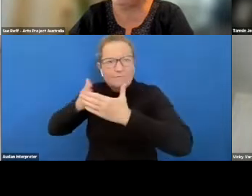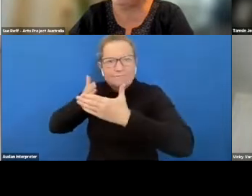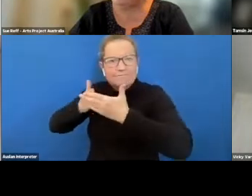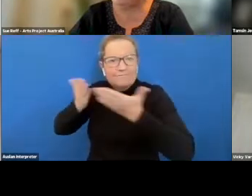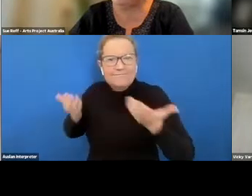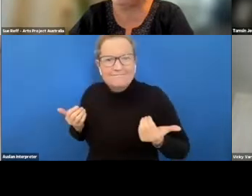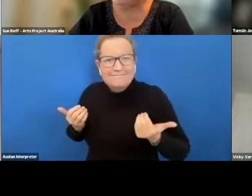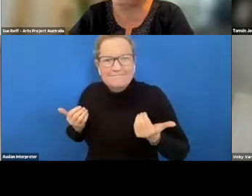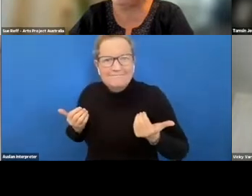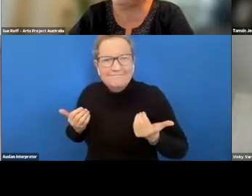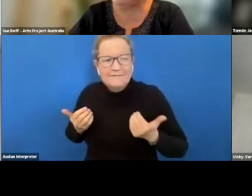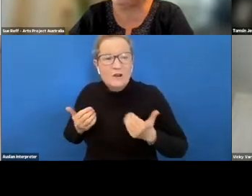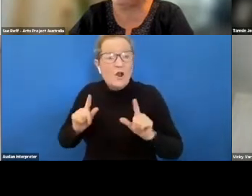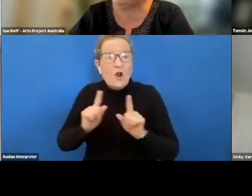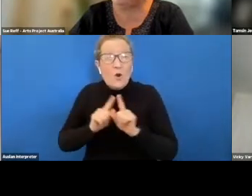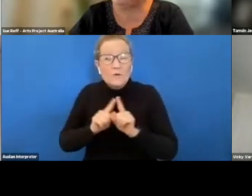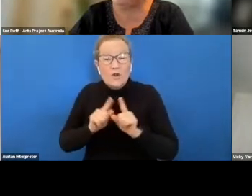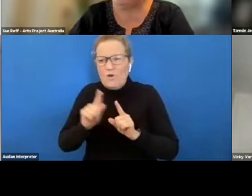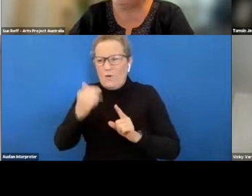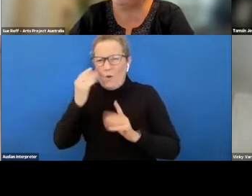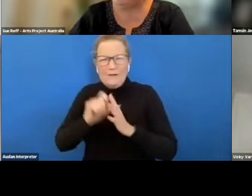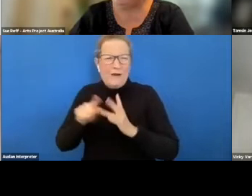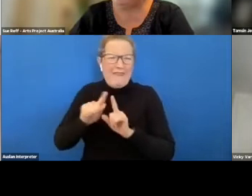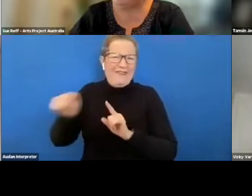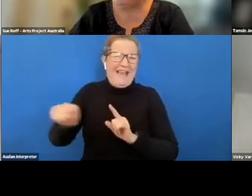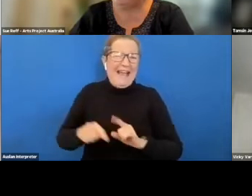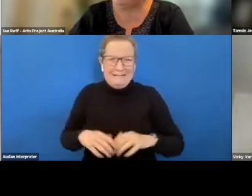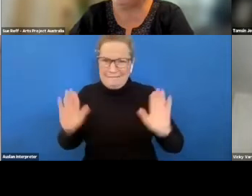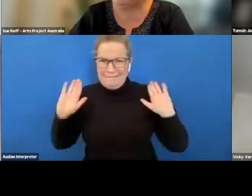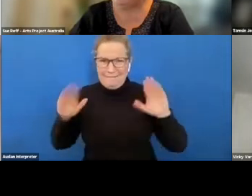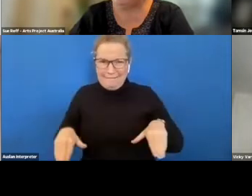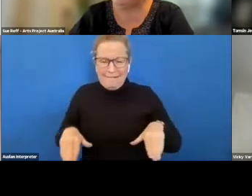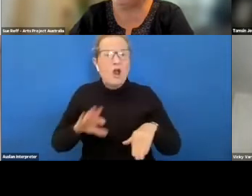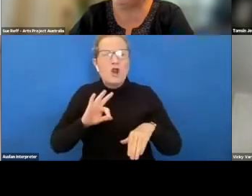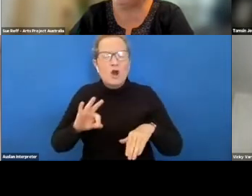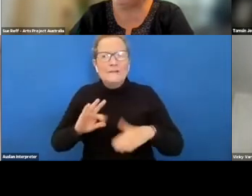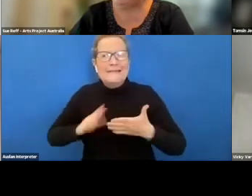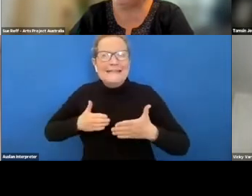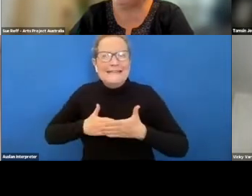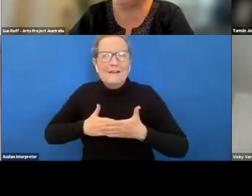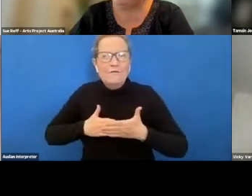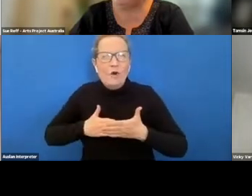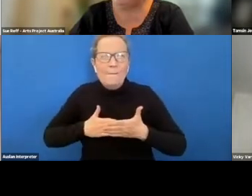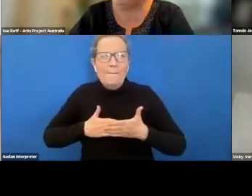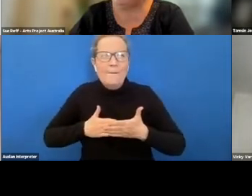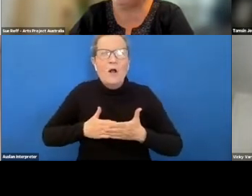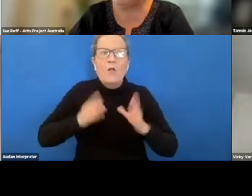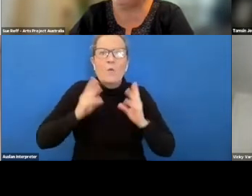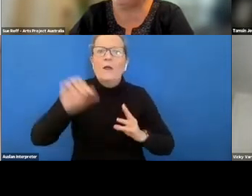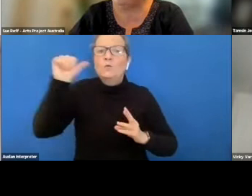norms that's how we've always done it um the evidence is that having different minds on a team